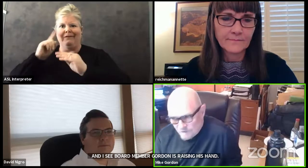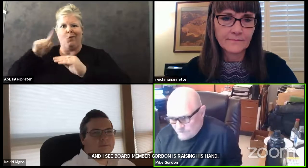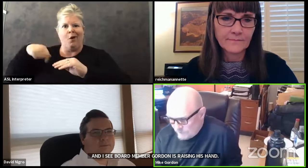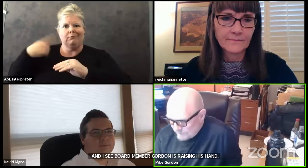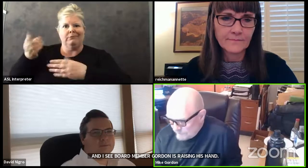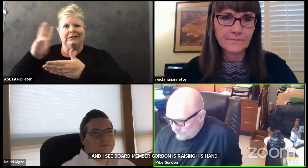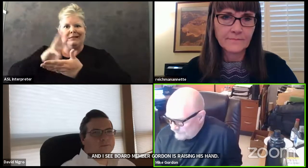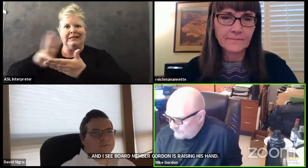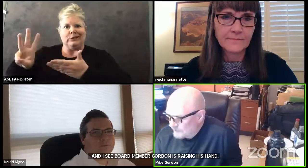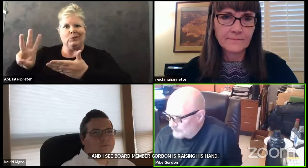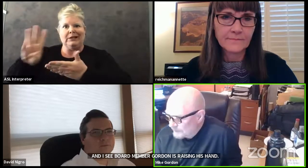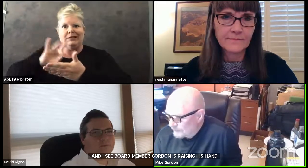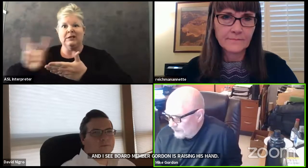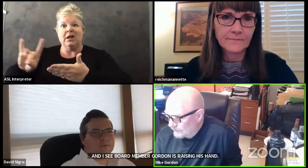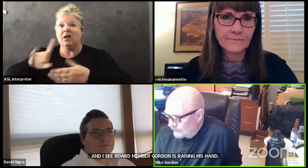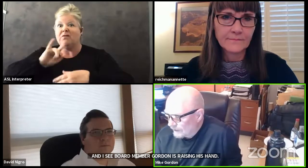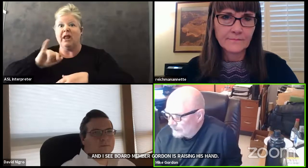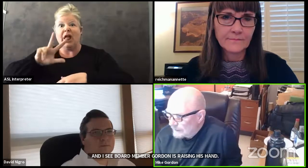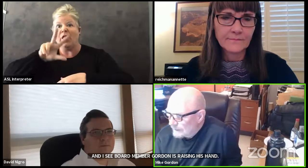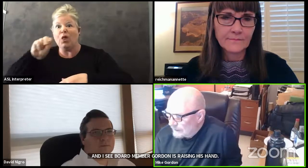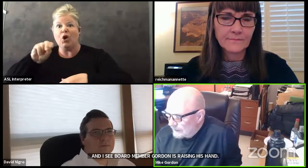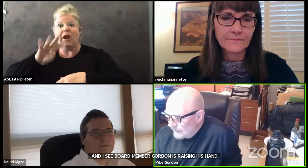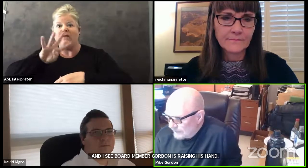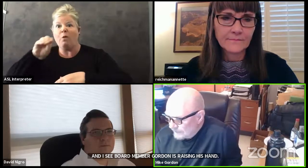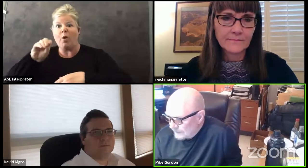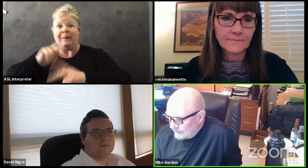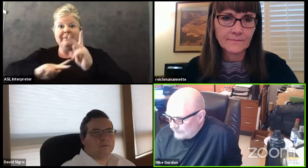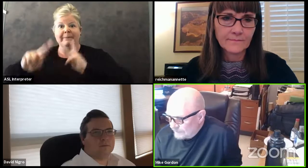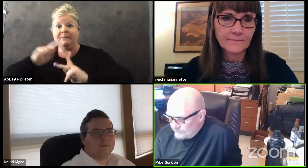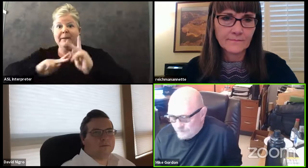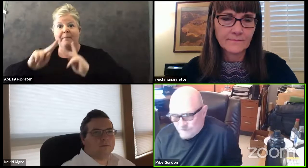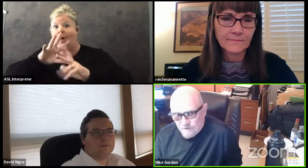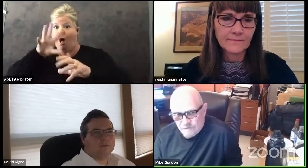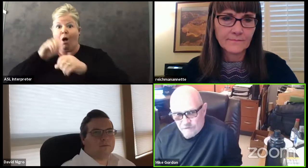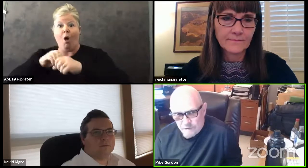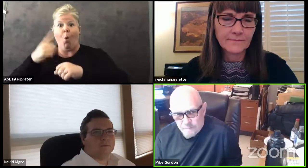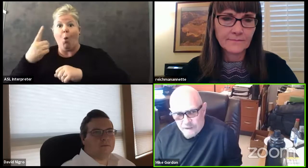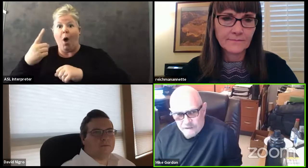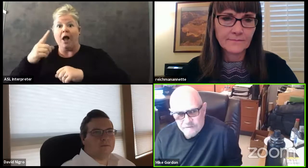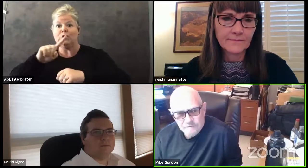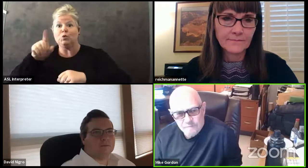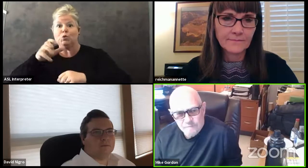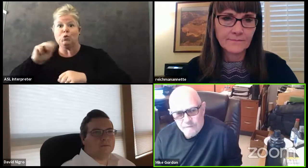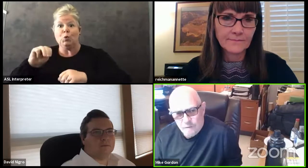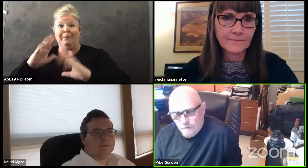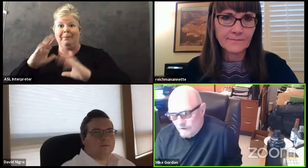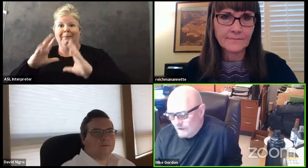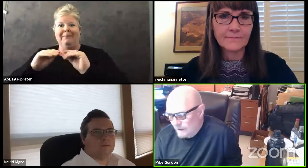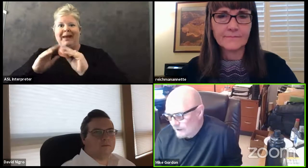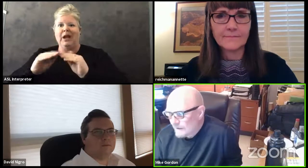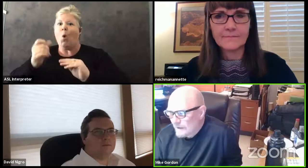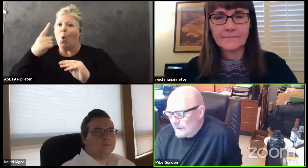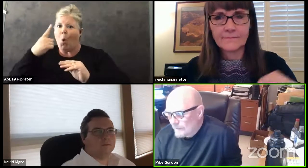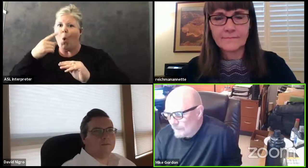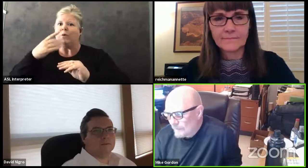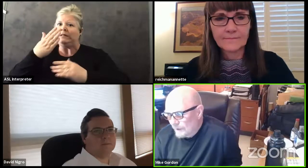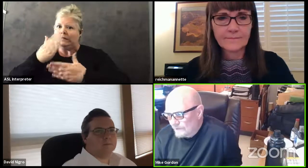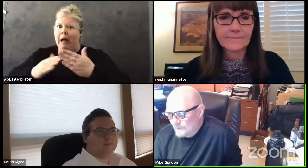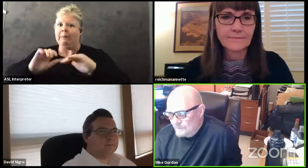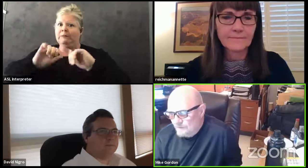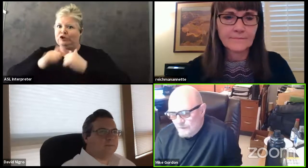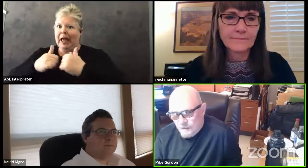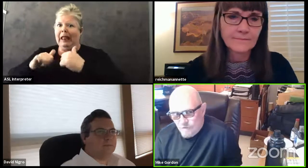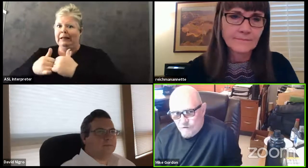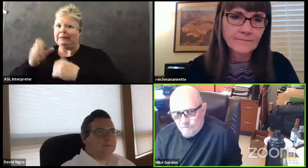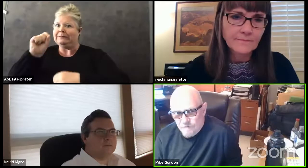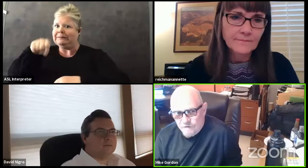as many as 30 40 50 people on a call and uh there's certainly growing pains that will occur but